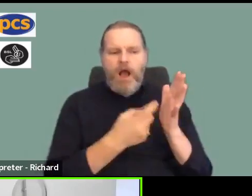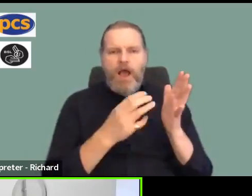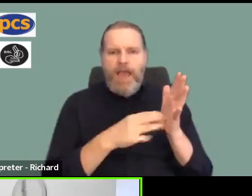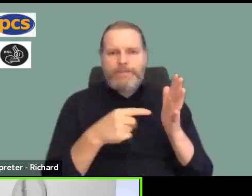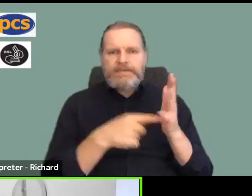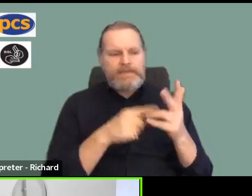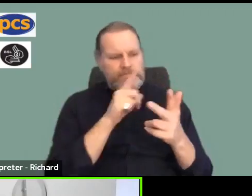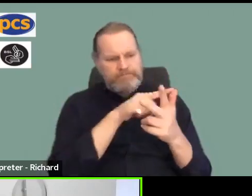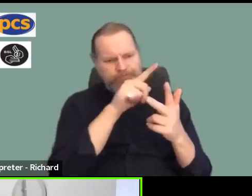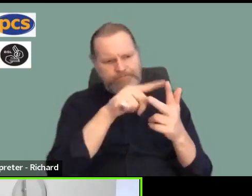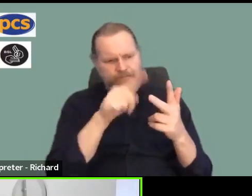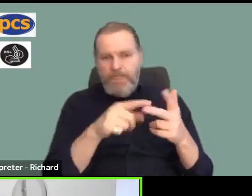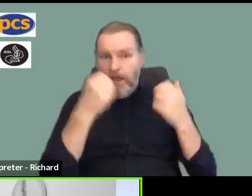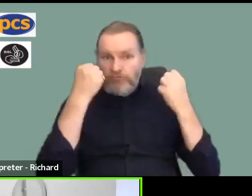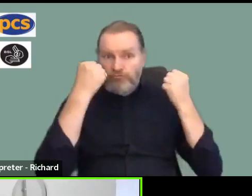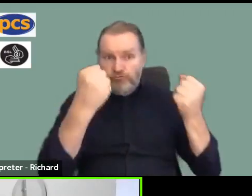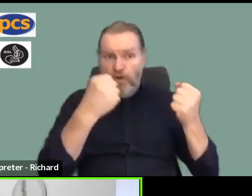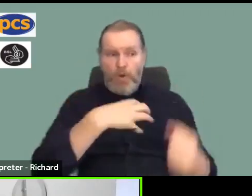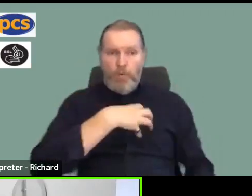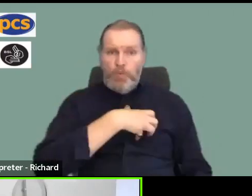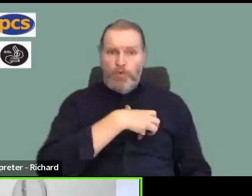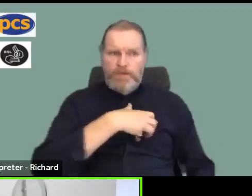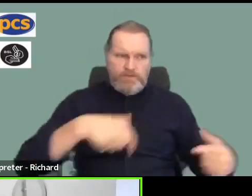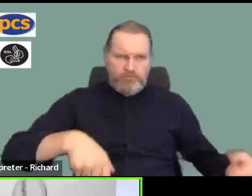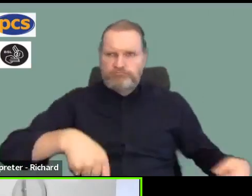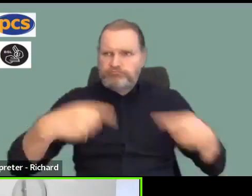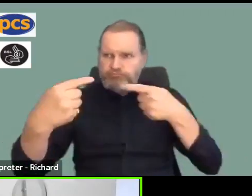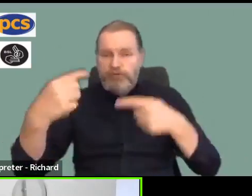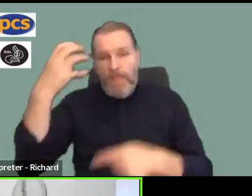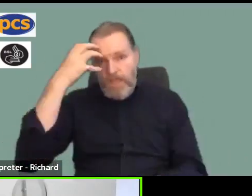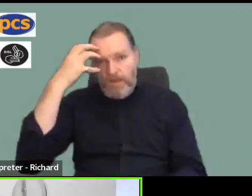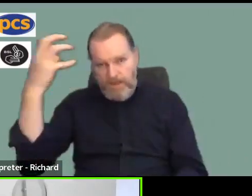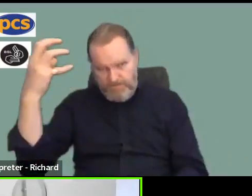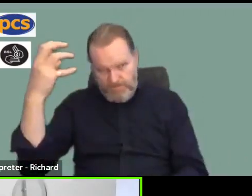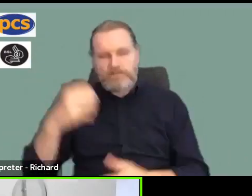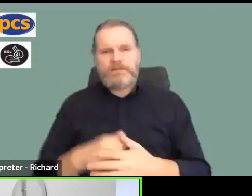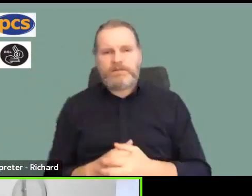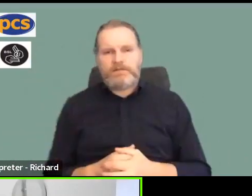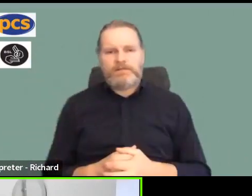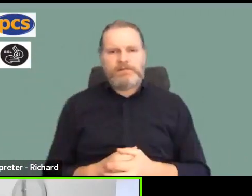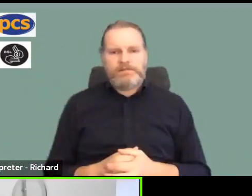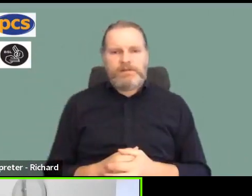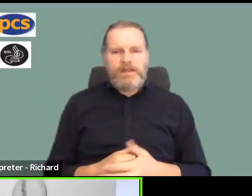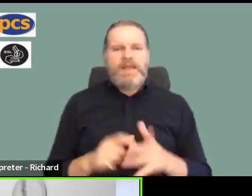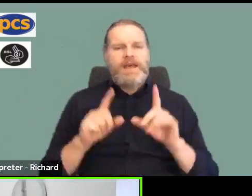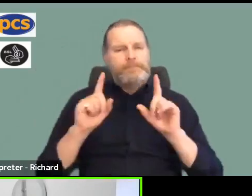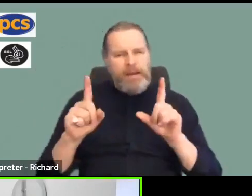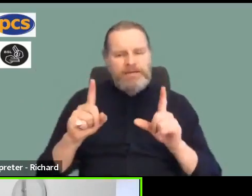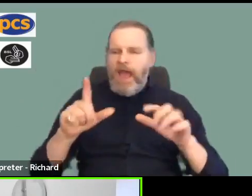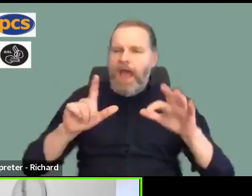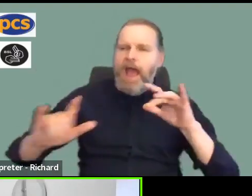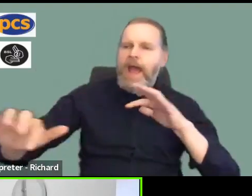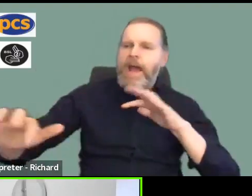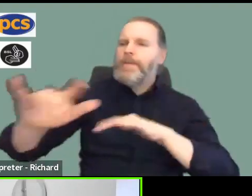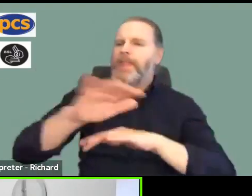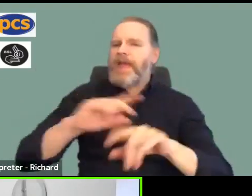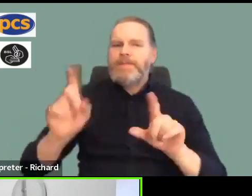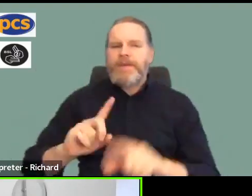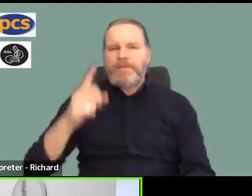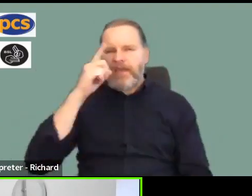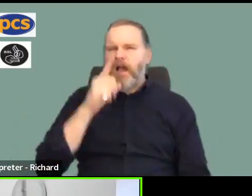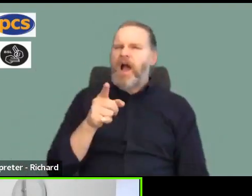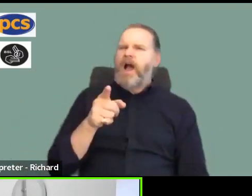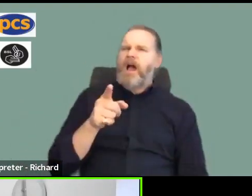we do in PCS to do the same, rather than have people thinking that we're all overpaid bureaucrats? So that's a really good question and